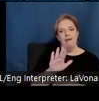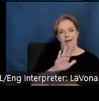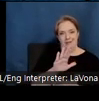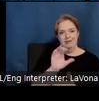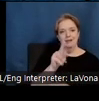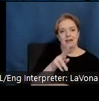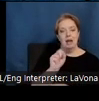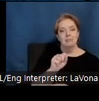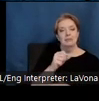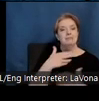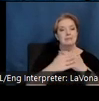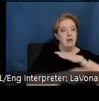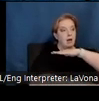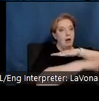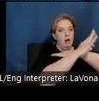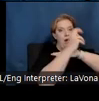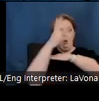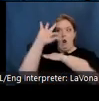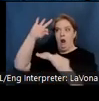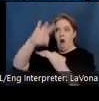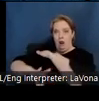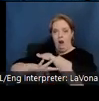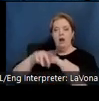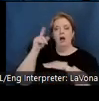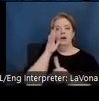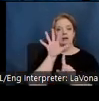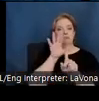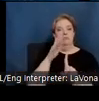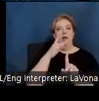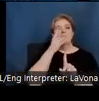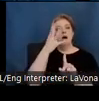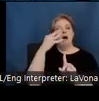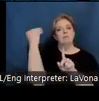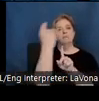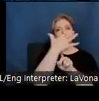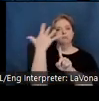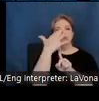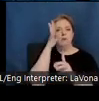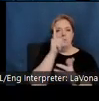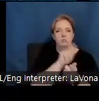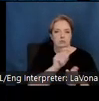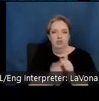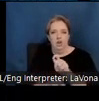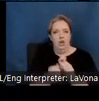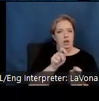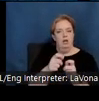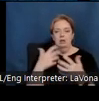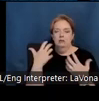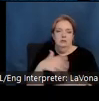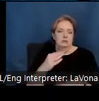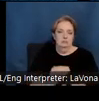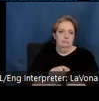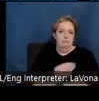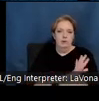this lighting art installation will bathe you in changing color. Beyond the campuses, though, enjoy exhibitions at the